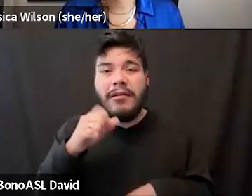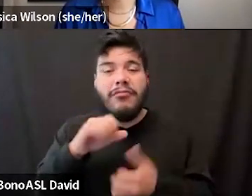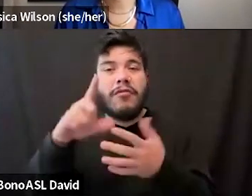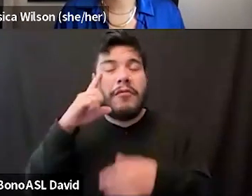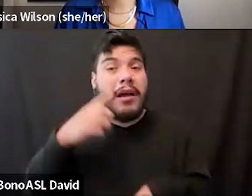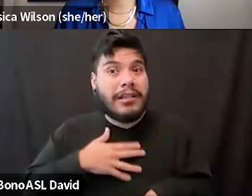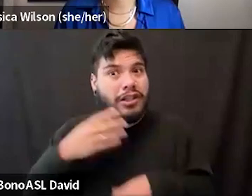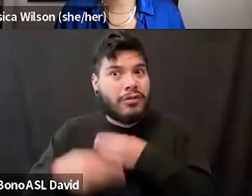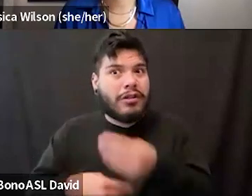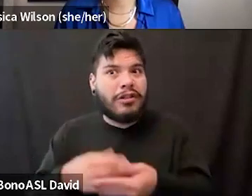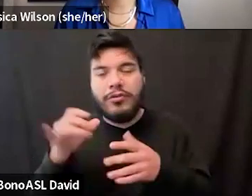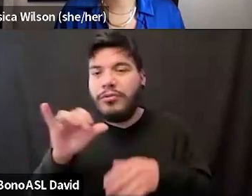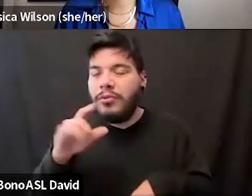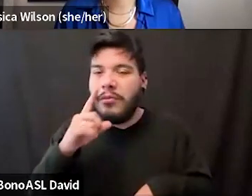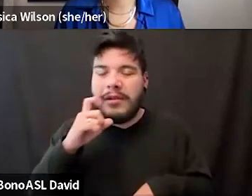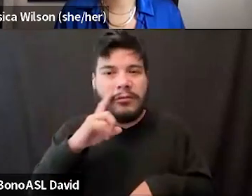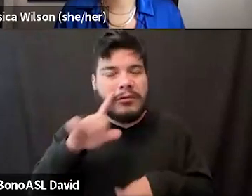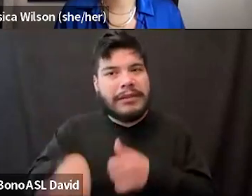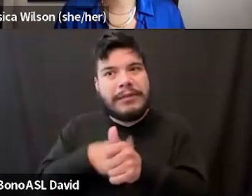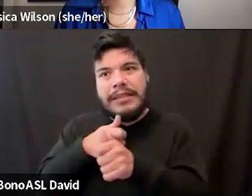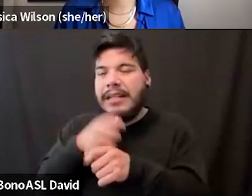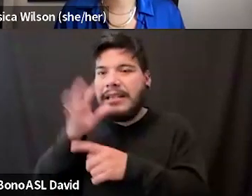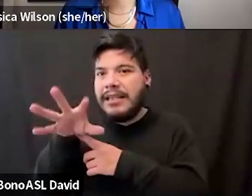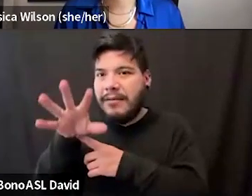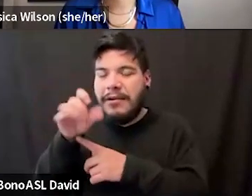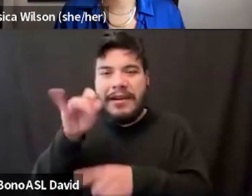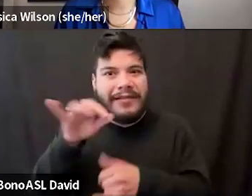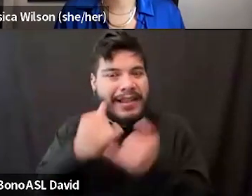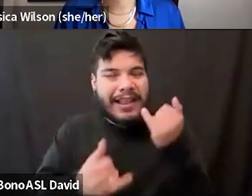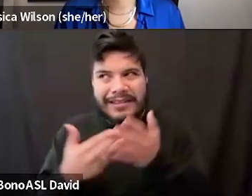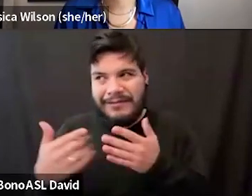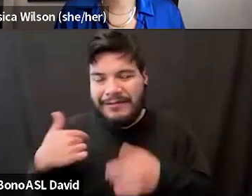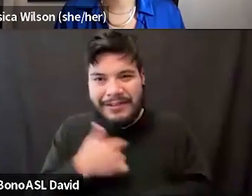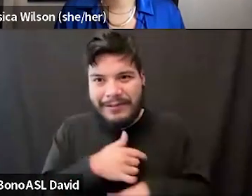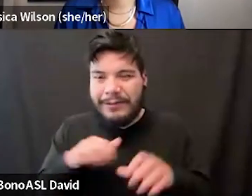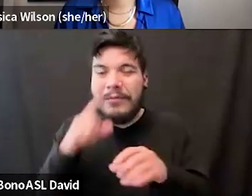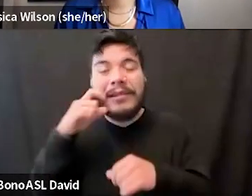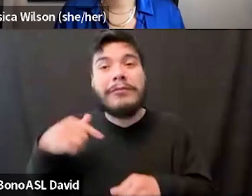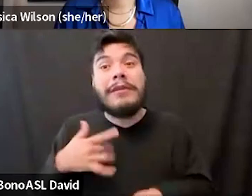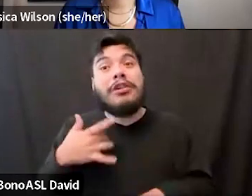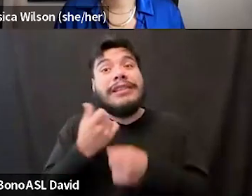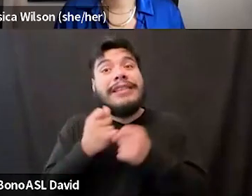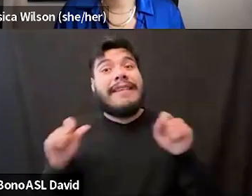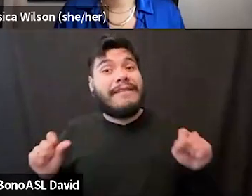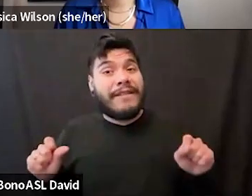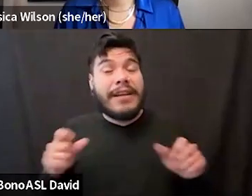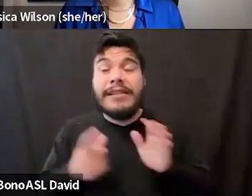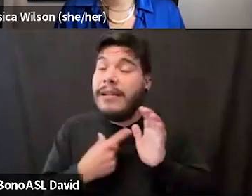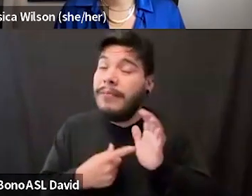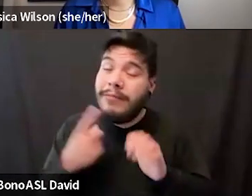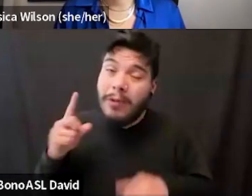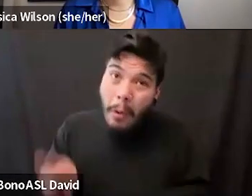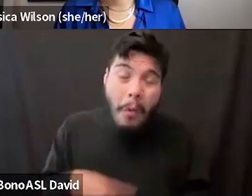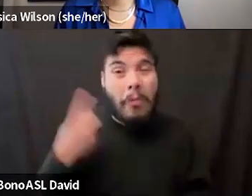We will stay behind this camera if it's the last thing we do, because this is a safe space and sometimes it's the only